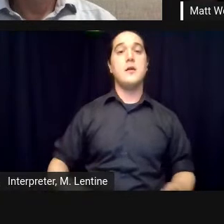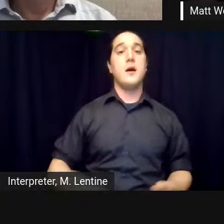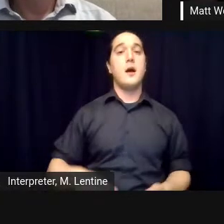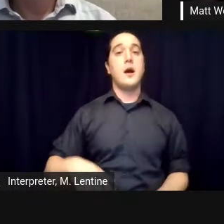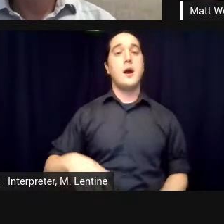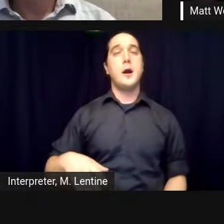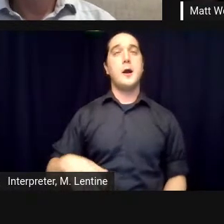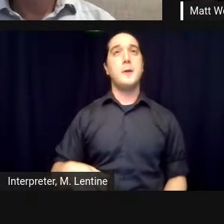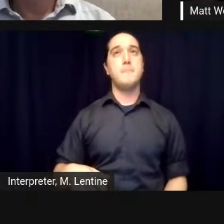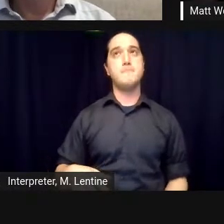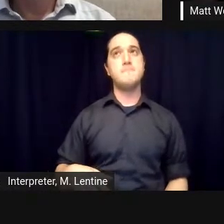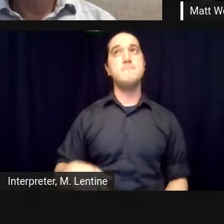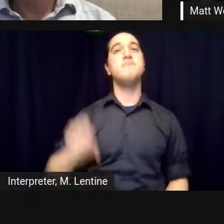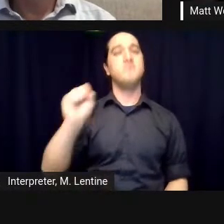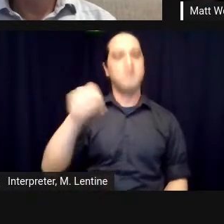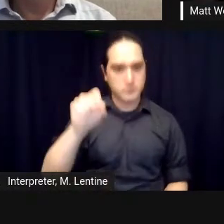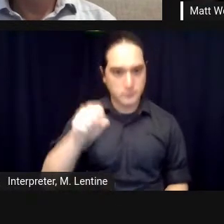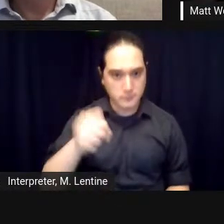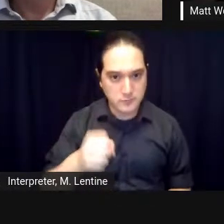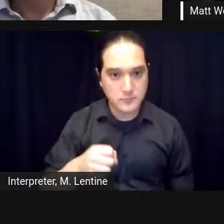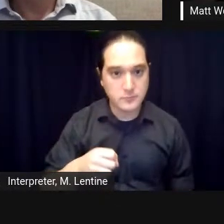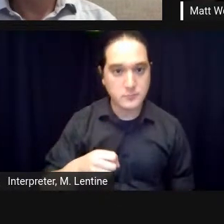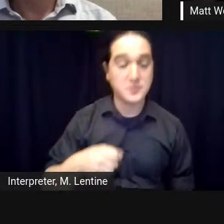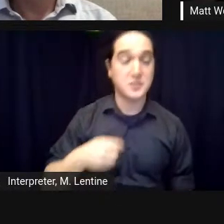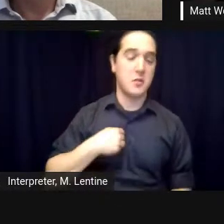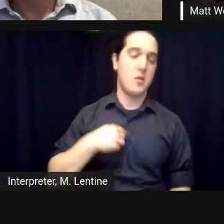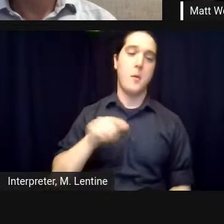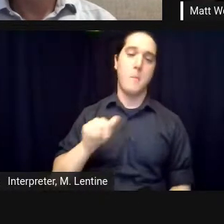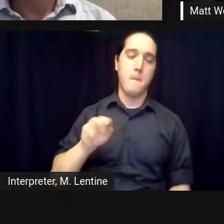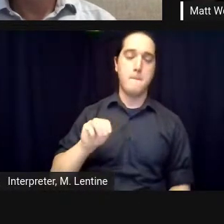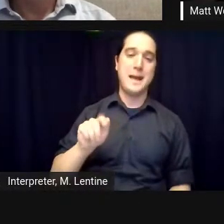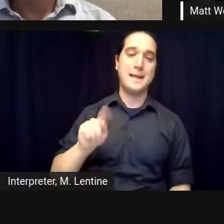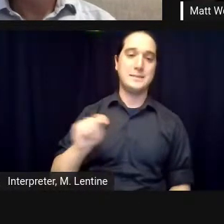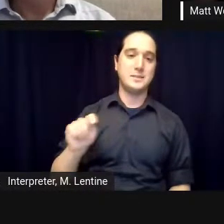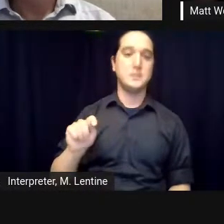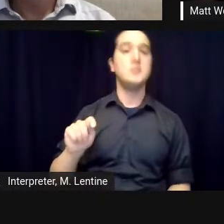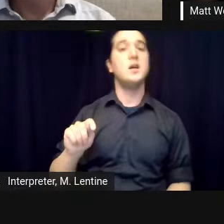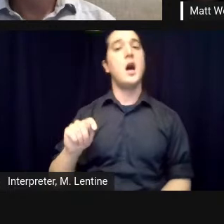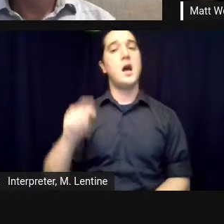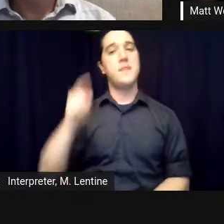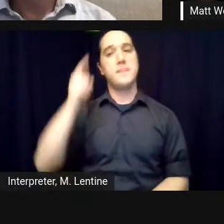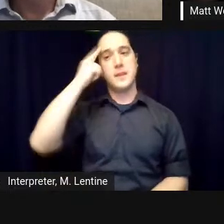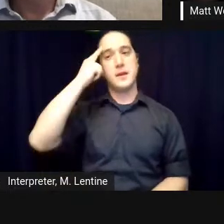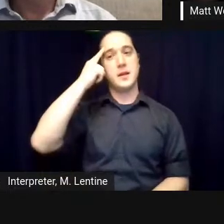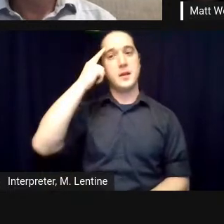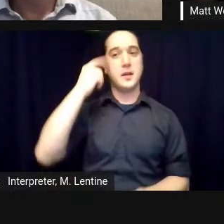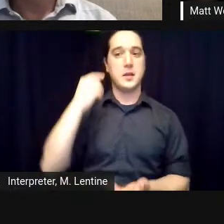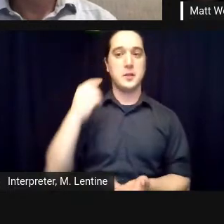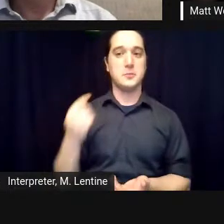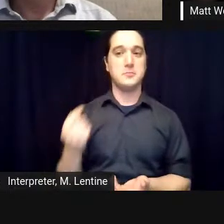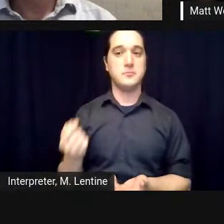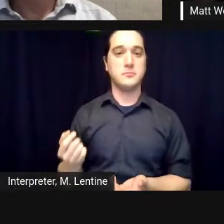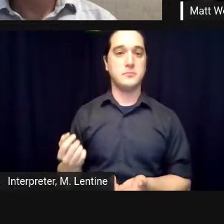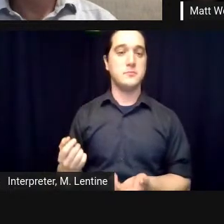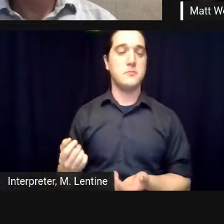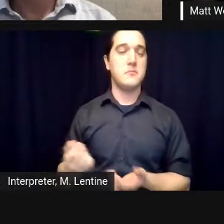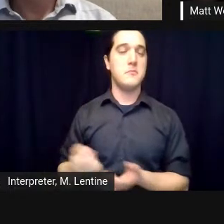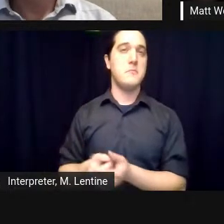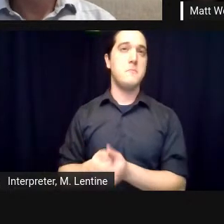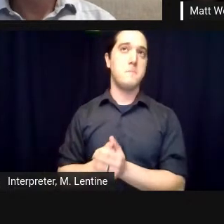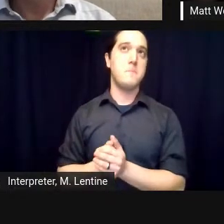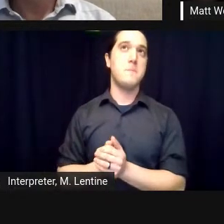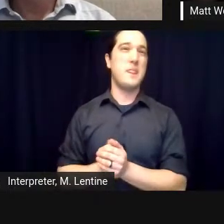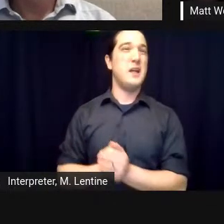biosphere to a kind of contemporary political dilemma as well um but of course now the similarities are